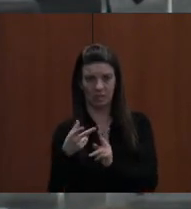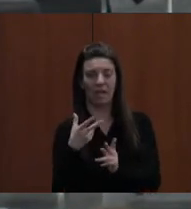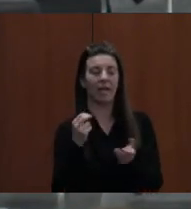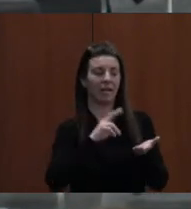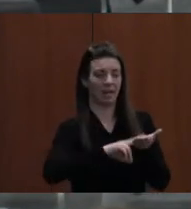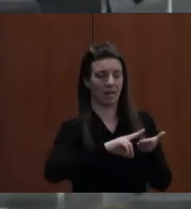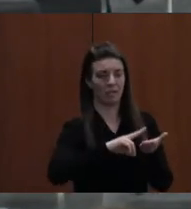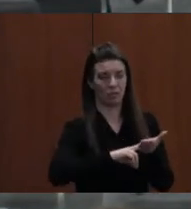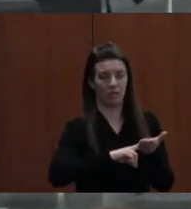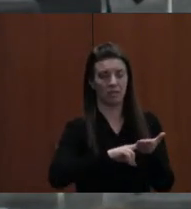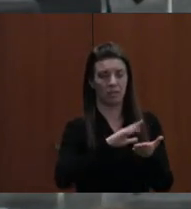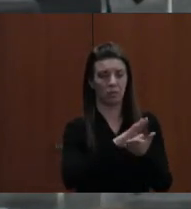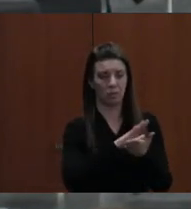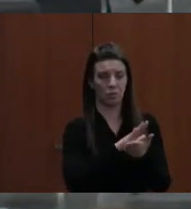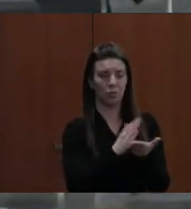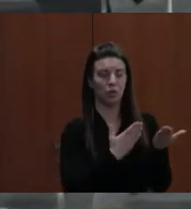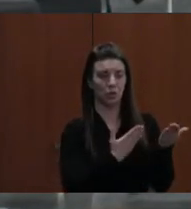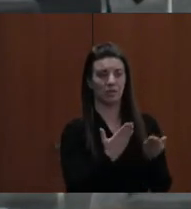line.